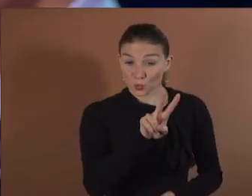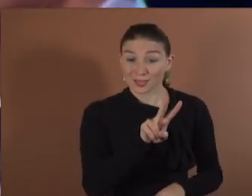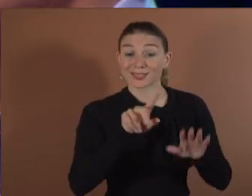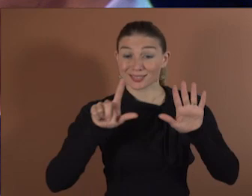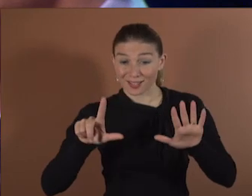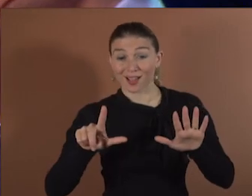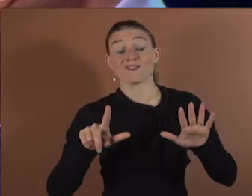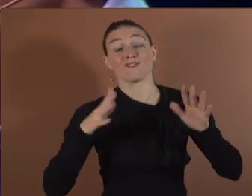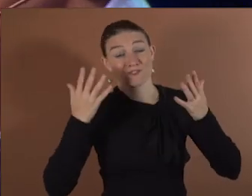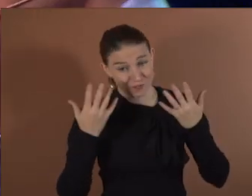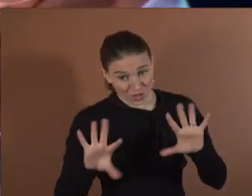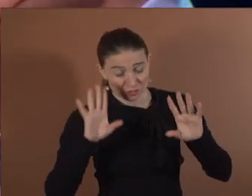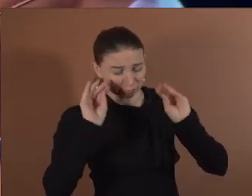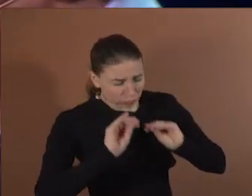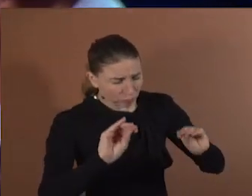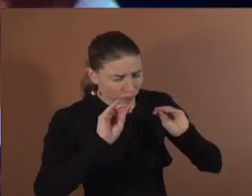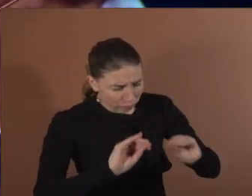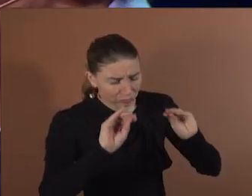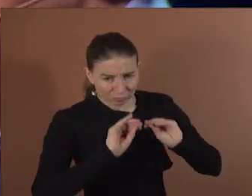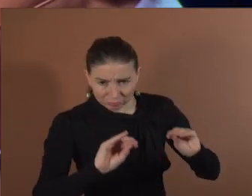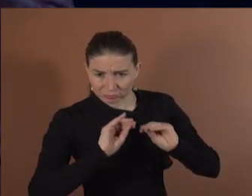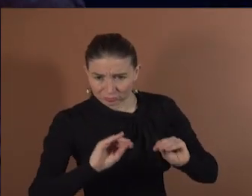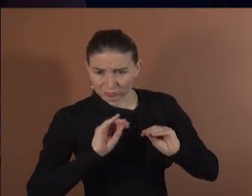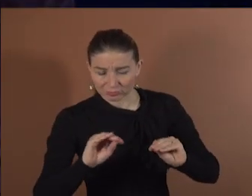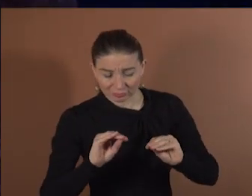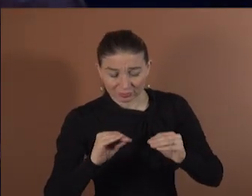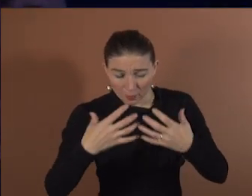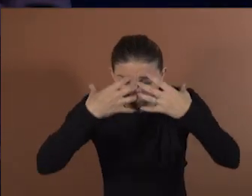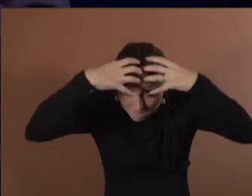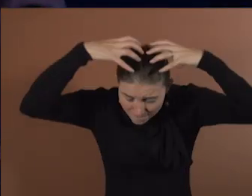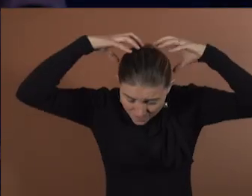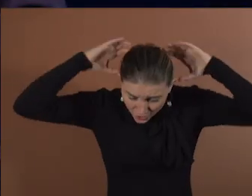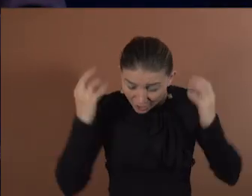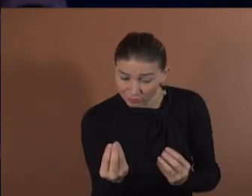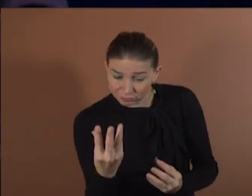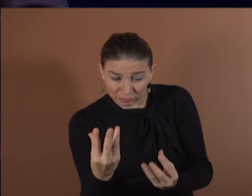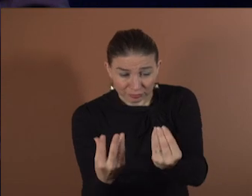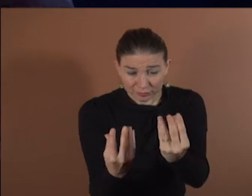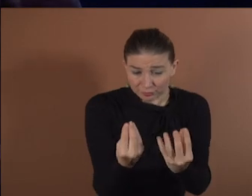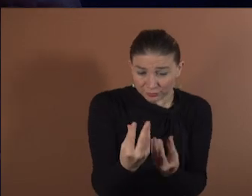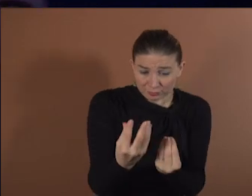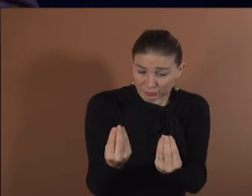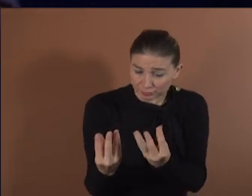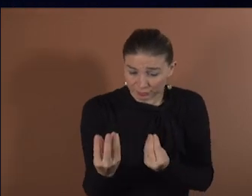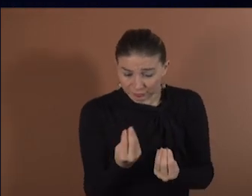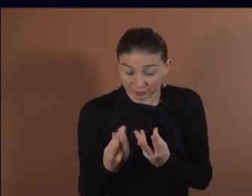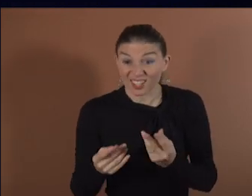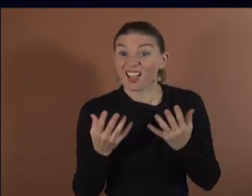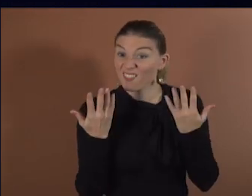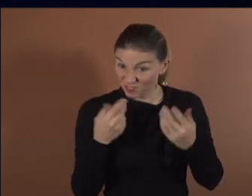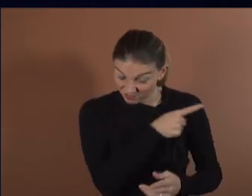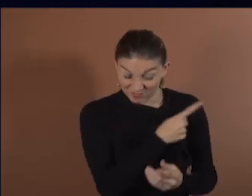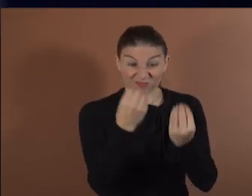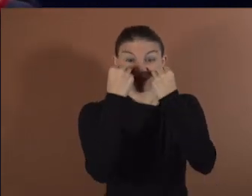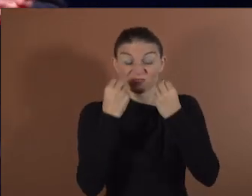So she can now freely say what she wants. She has not just to answer the questions of a researcher or her